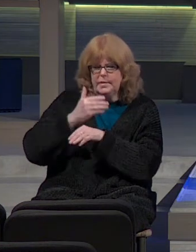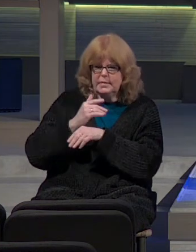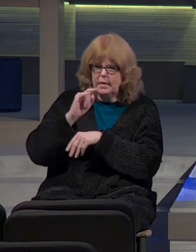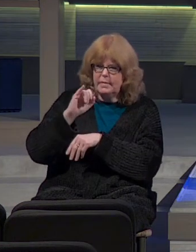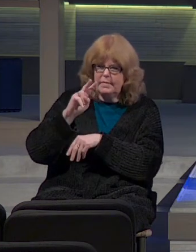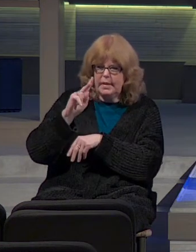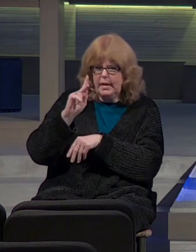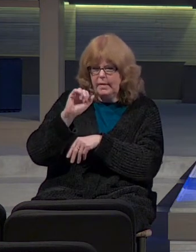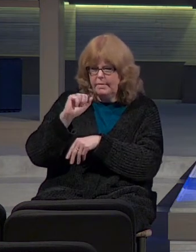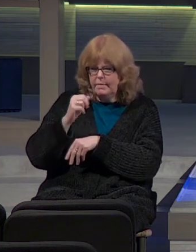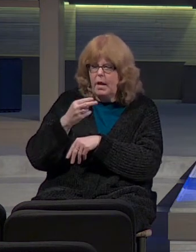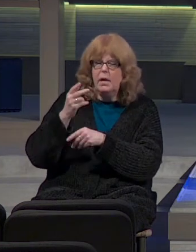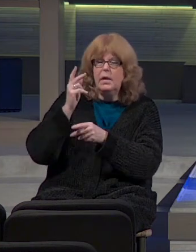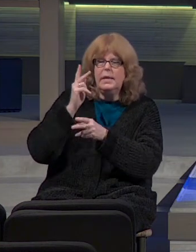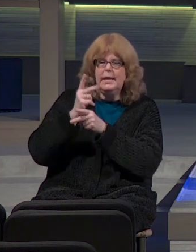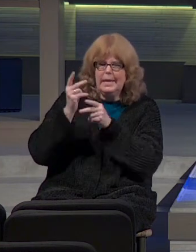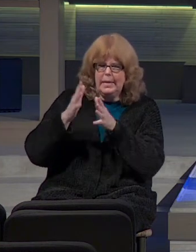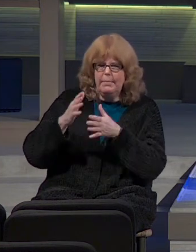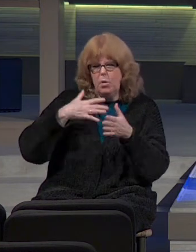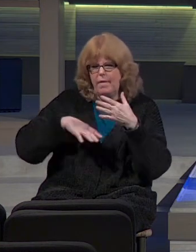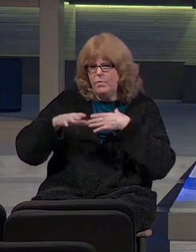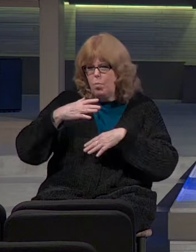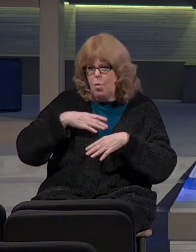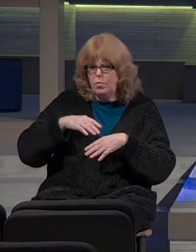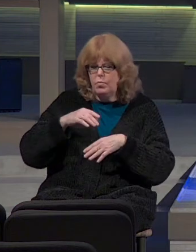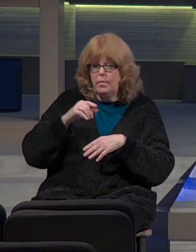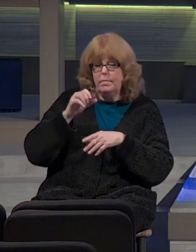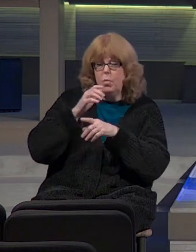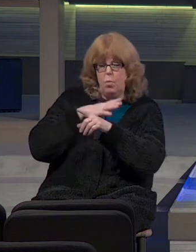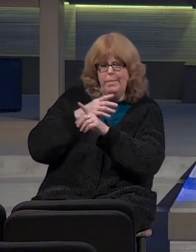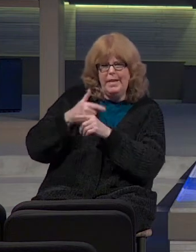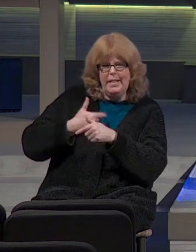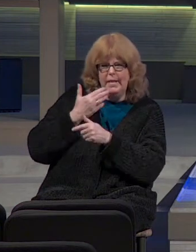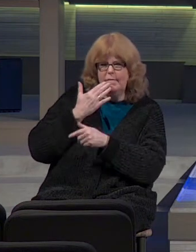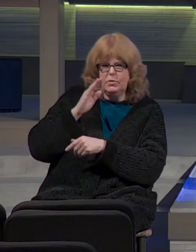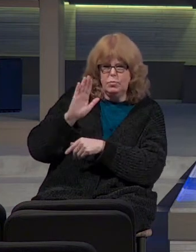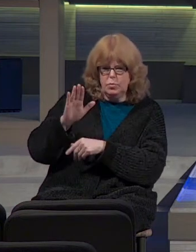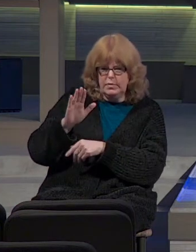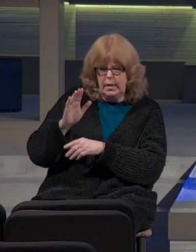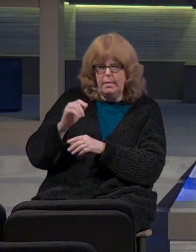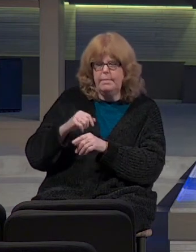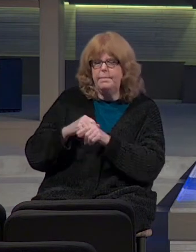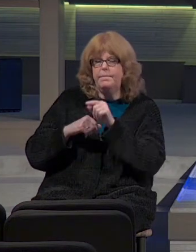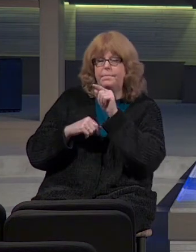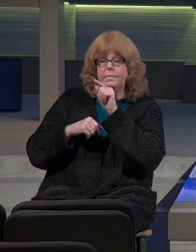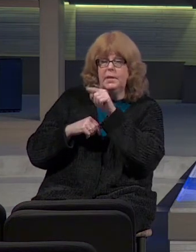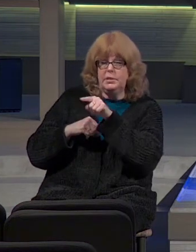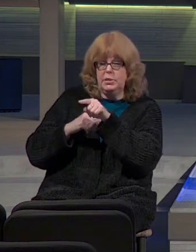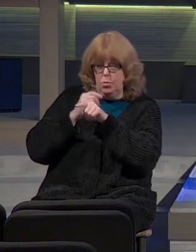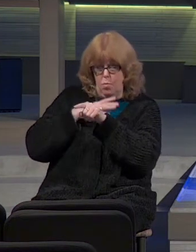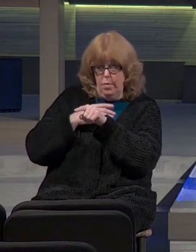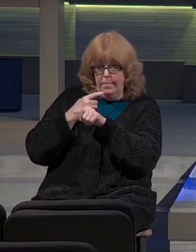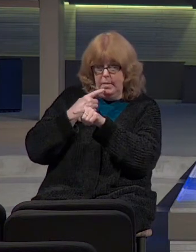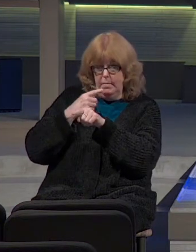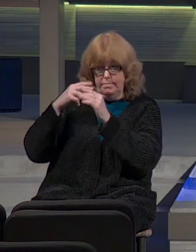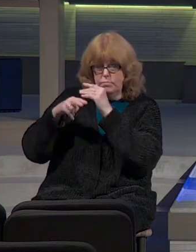the son of Haras, keeper of the wardrobe. Now she lived in Jerusalem, blah, blah, blah. And she said to them,